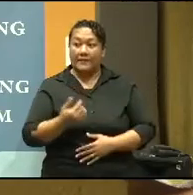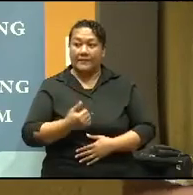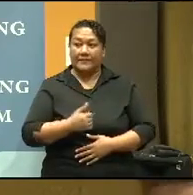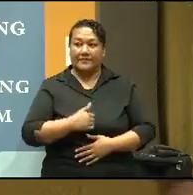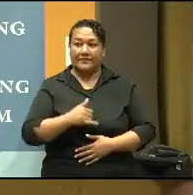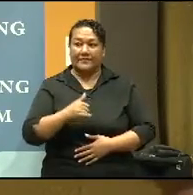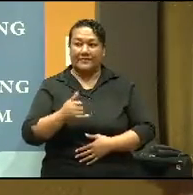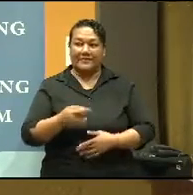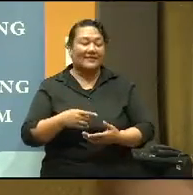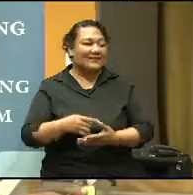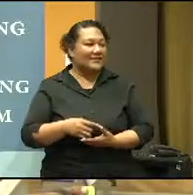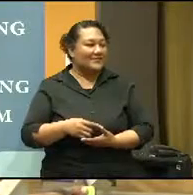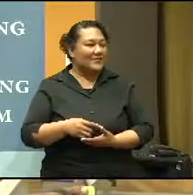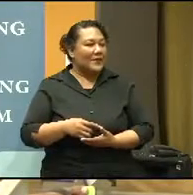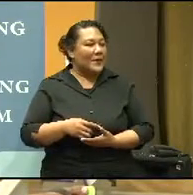Geoff to give this keynote address.